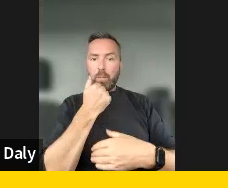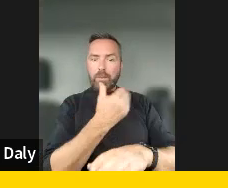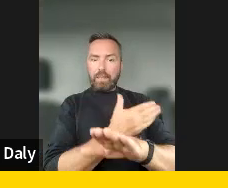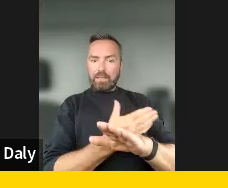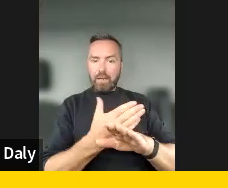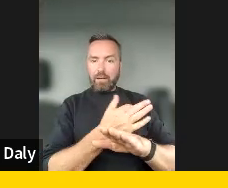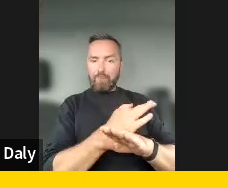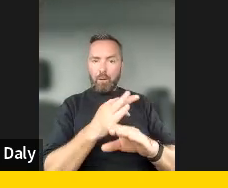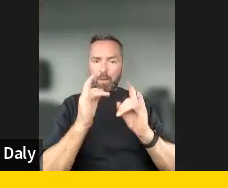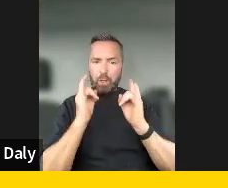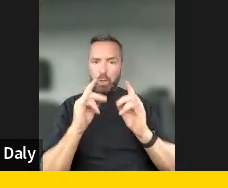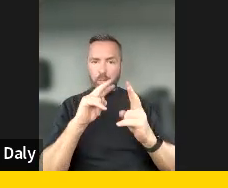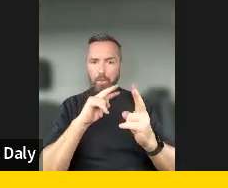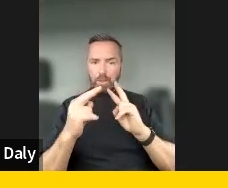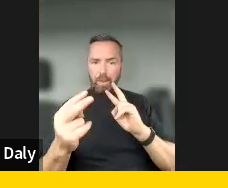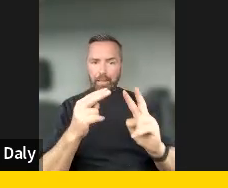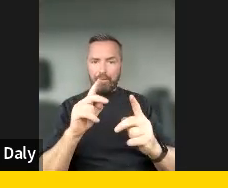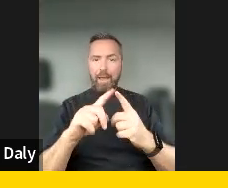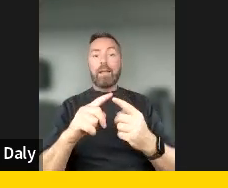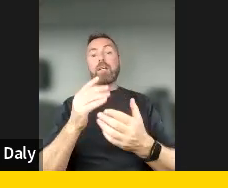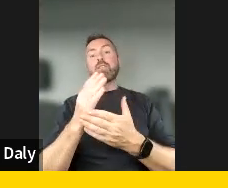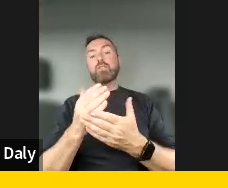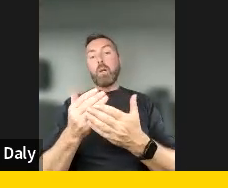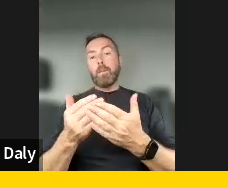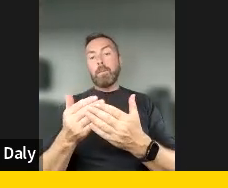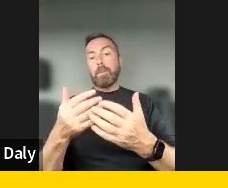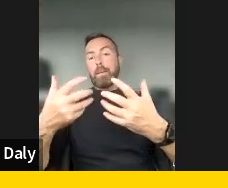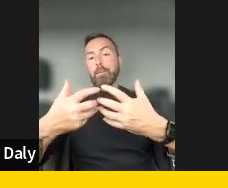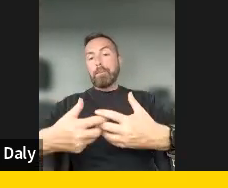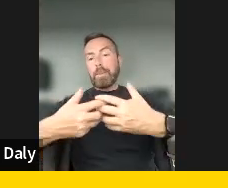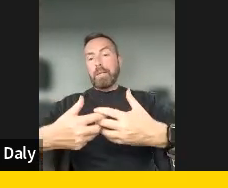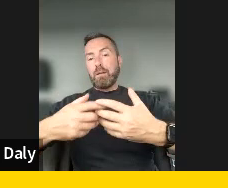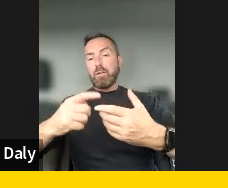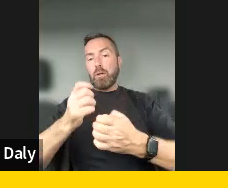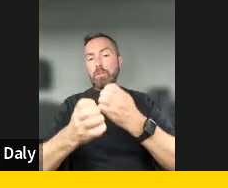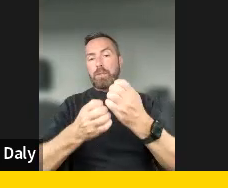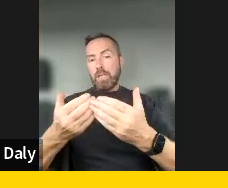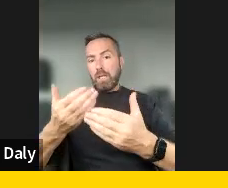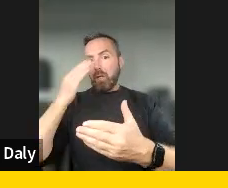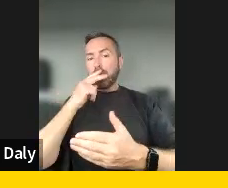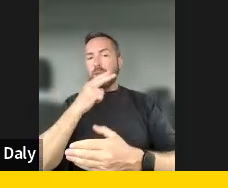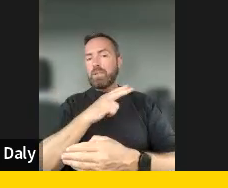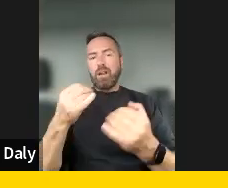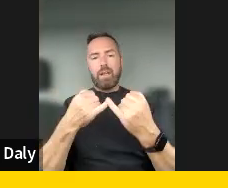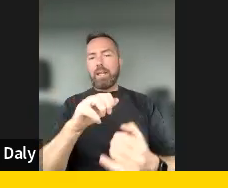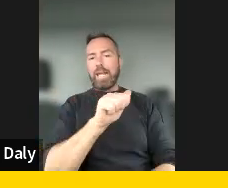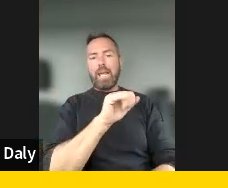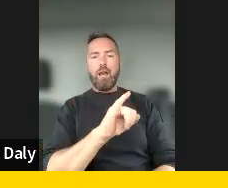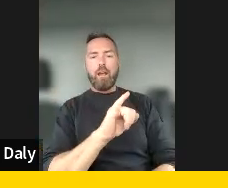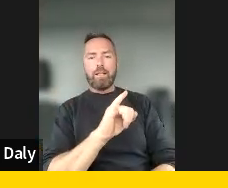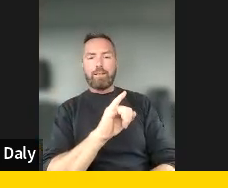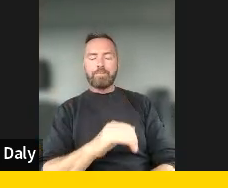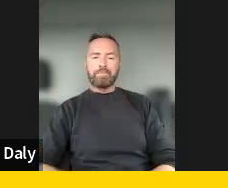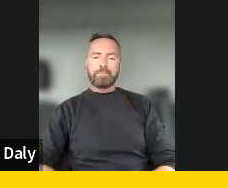view. And there is a bit of machine learning, but not as much as artificial intelligence, course. And here the importance around the